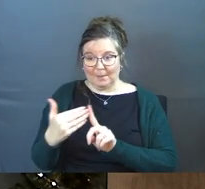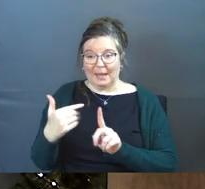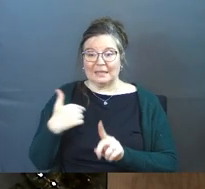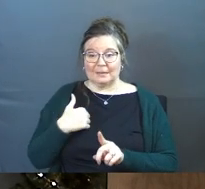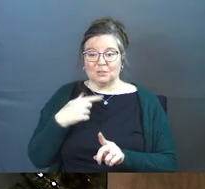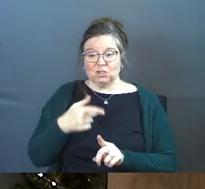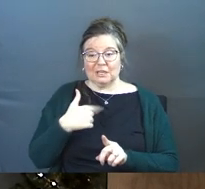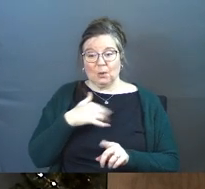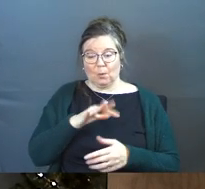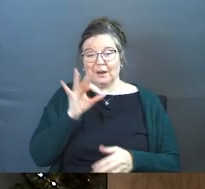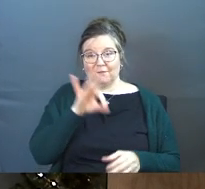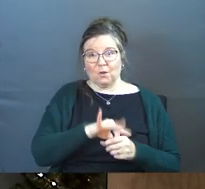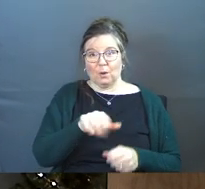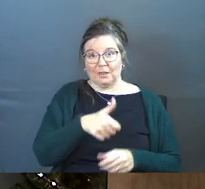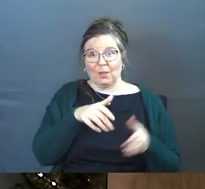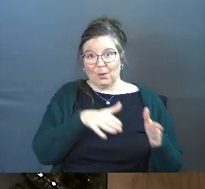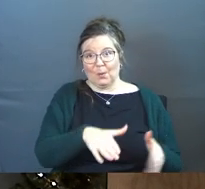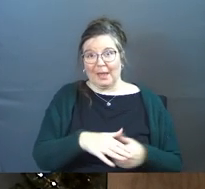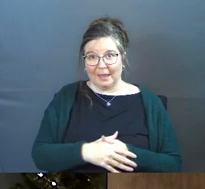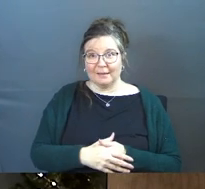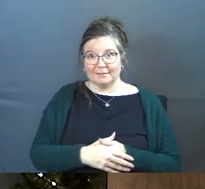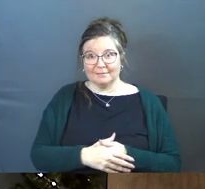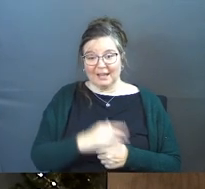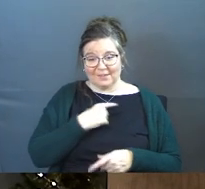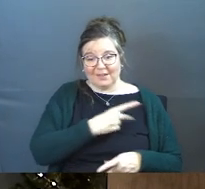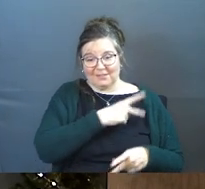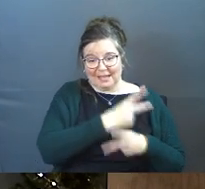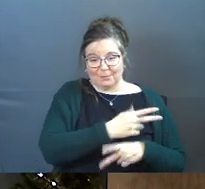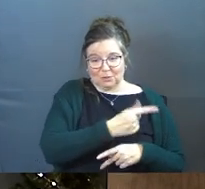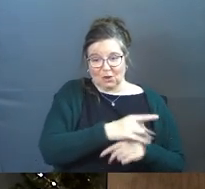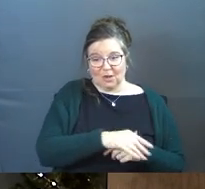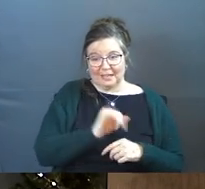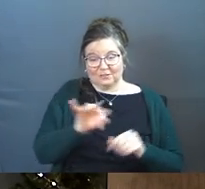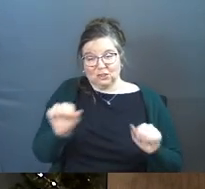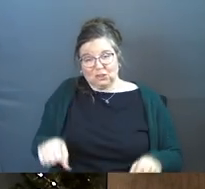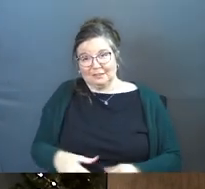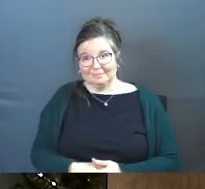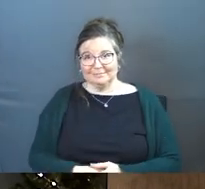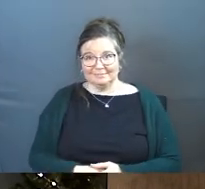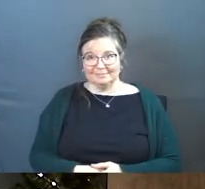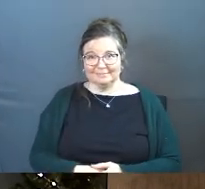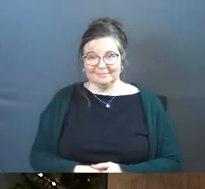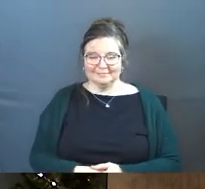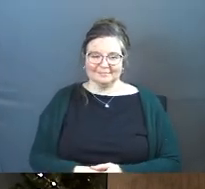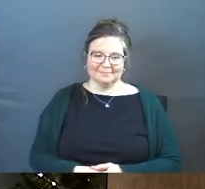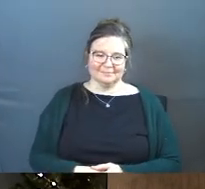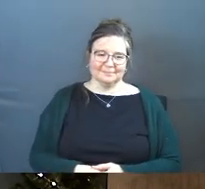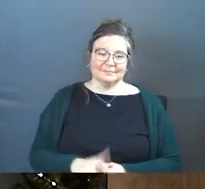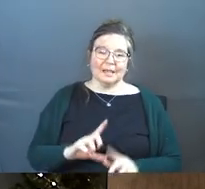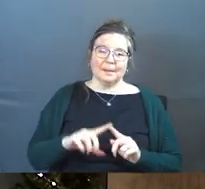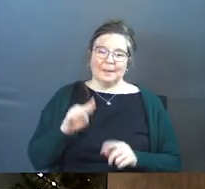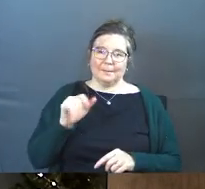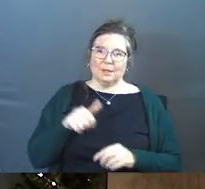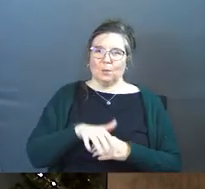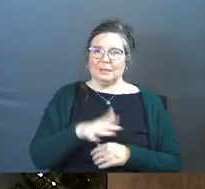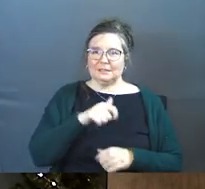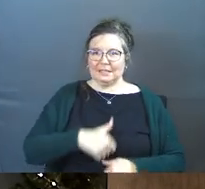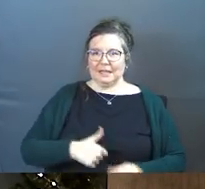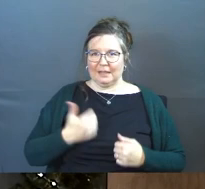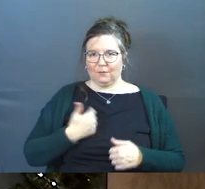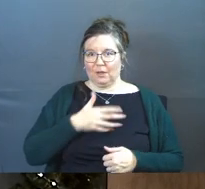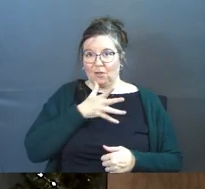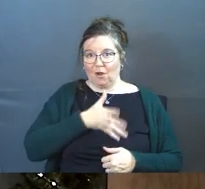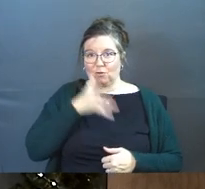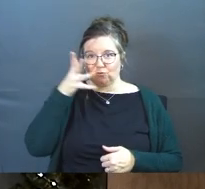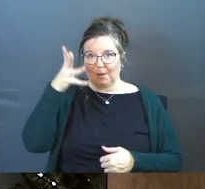me she would have voted the other way having been given the chance. But Missy went to live with our